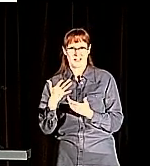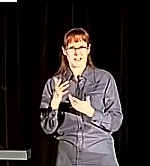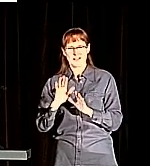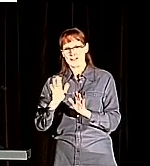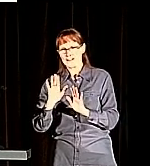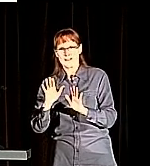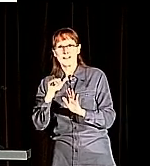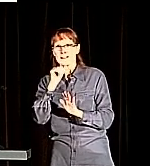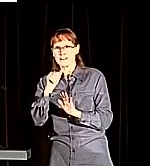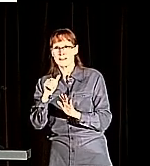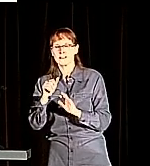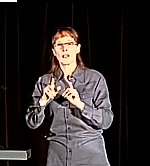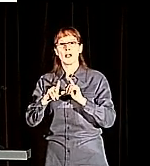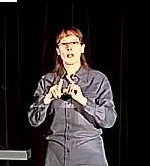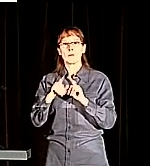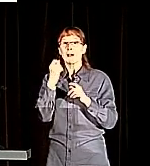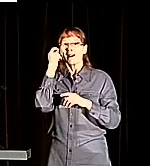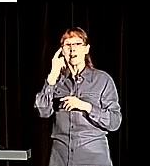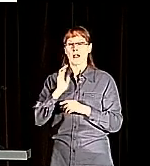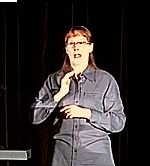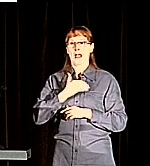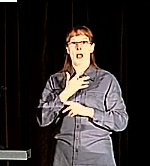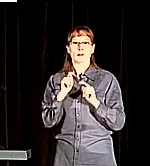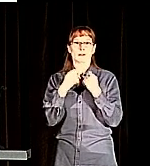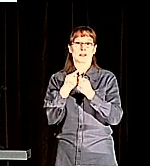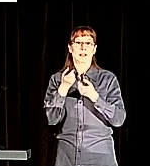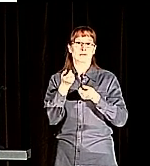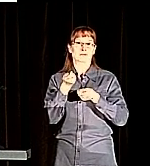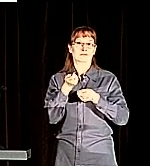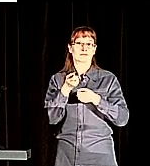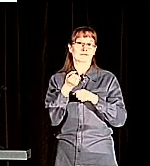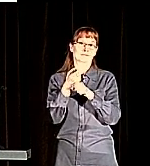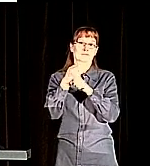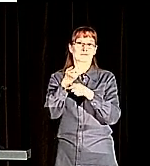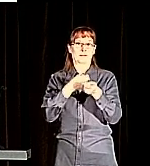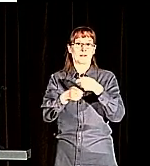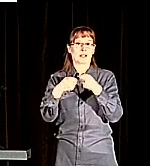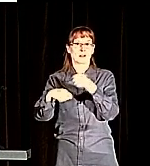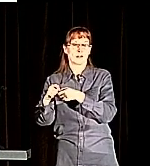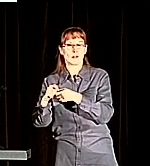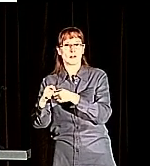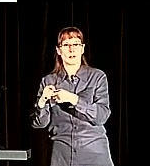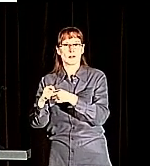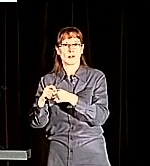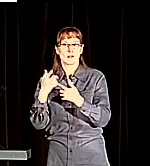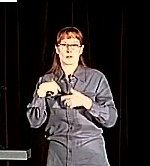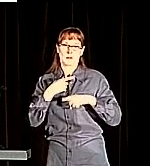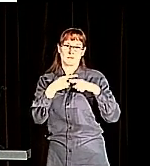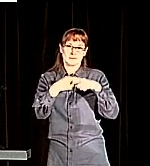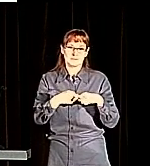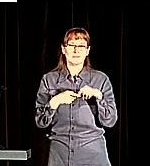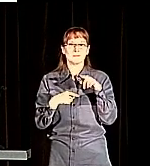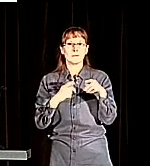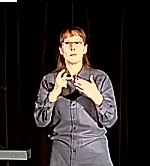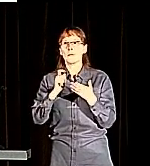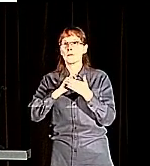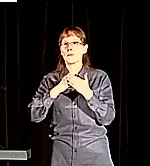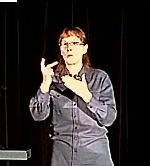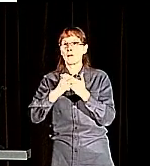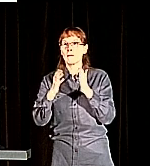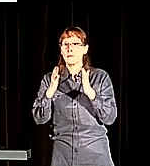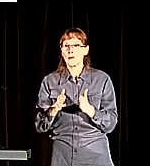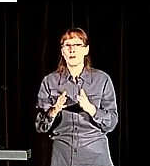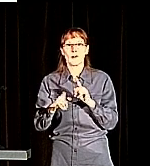our teams. We have a new team every year because we rely a lot on student programmers to, unfortunately, graduate and go out in the world.